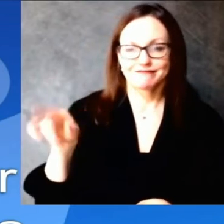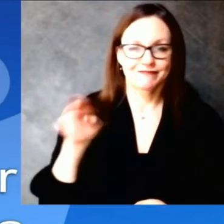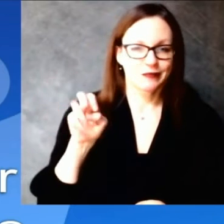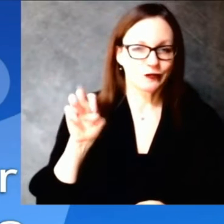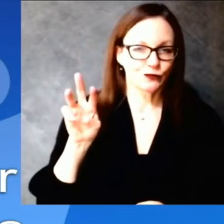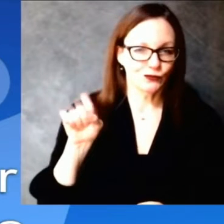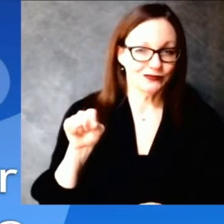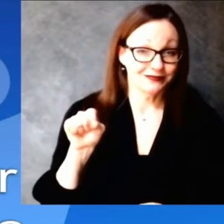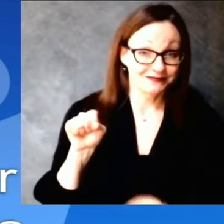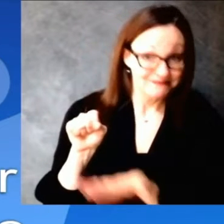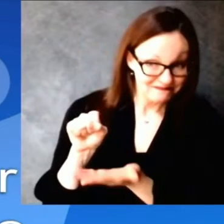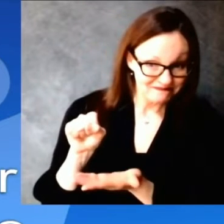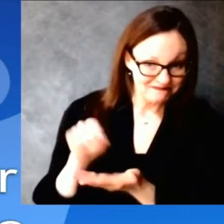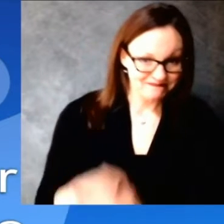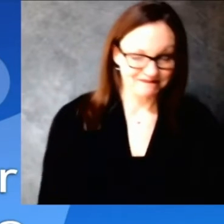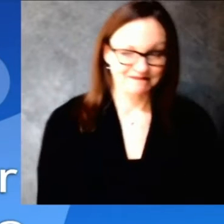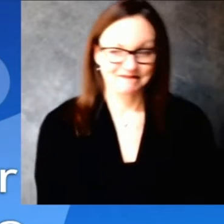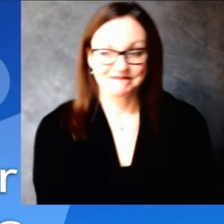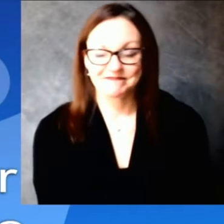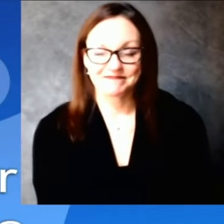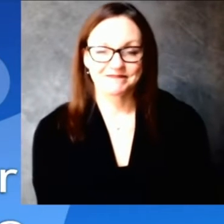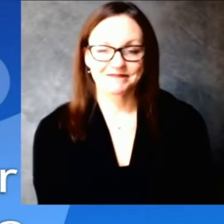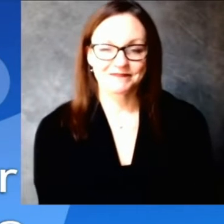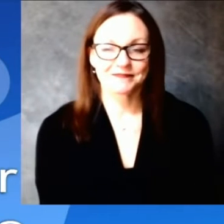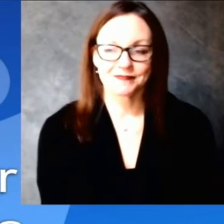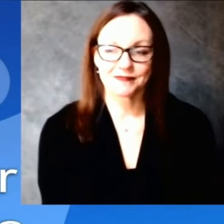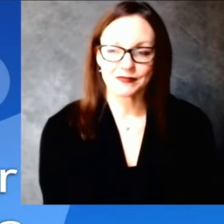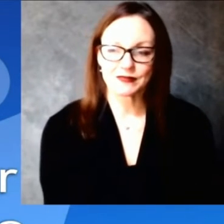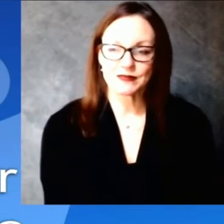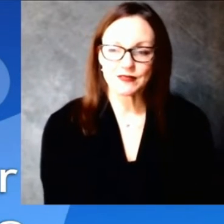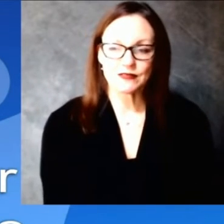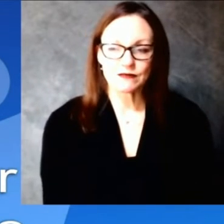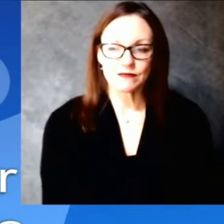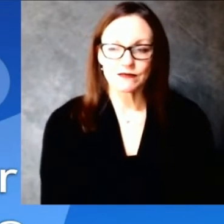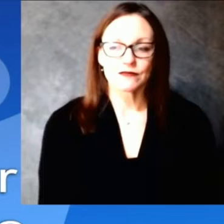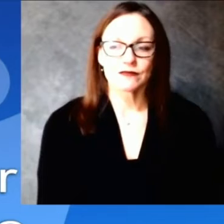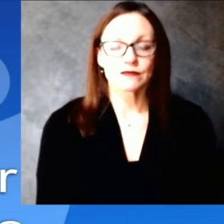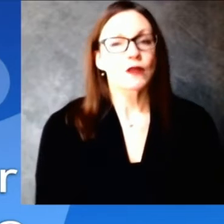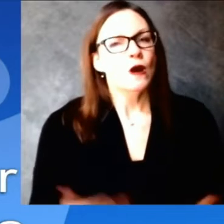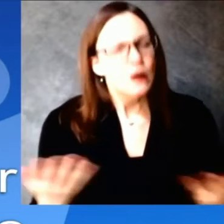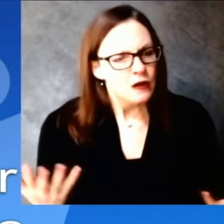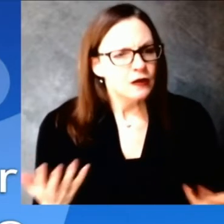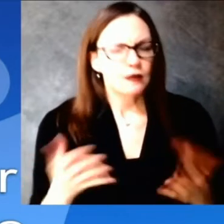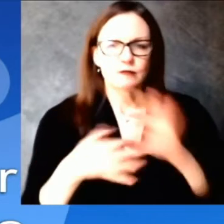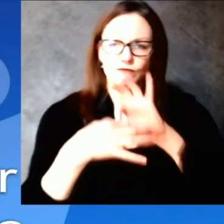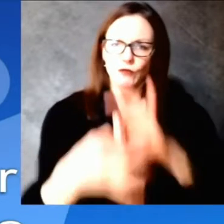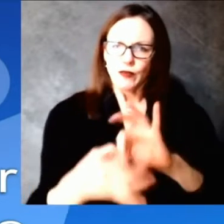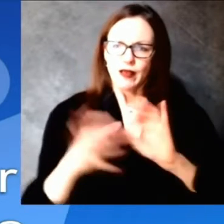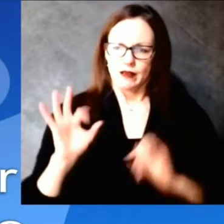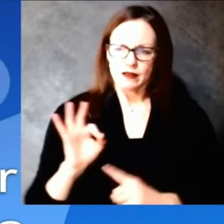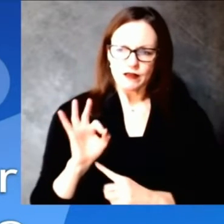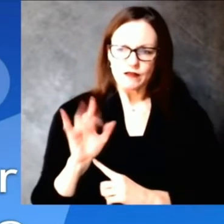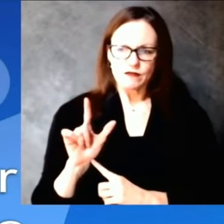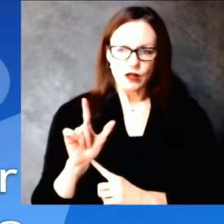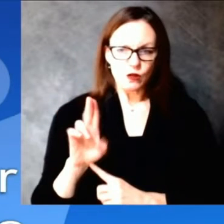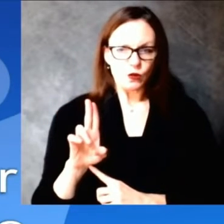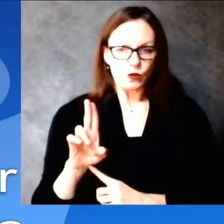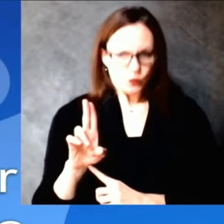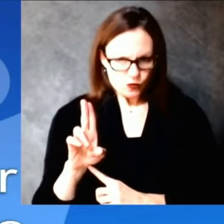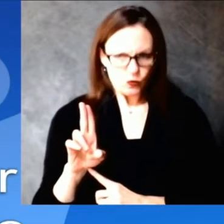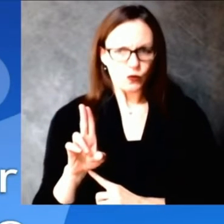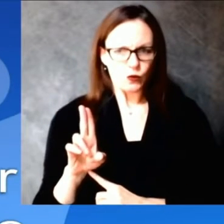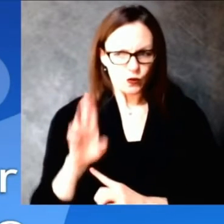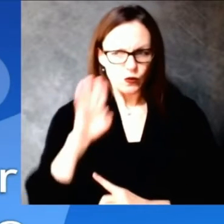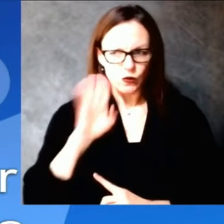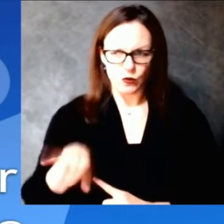of the flu during the regular flu season. This season, this year, that number recorded is around 38, if I have my